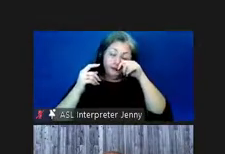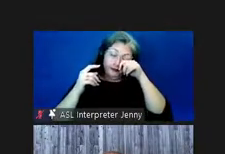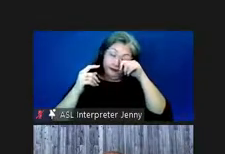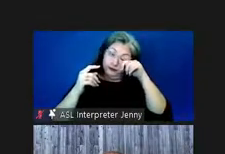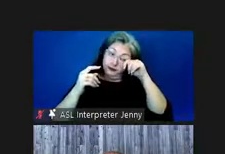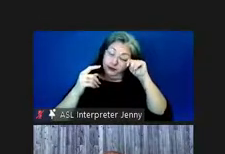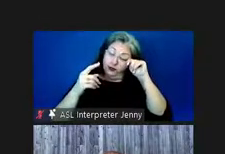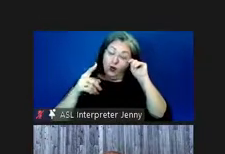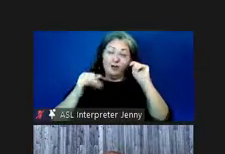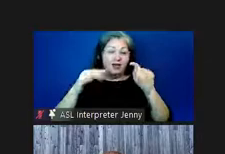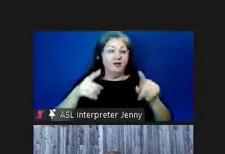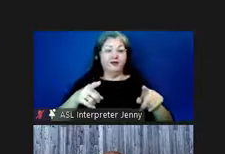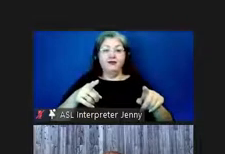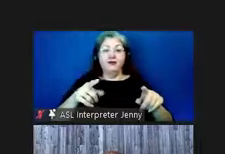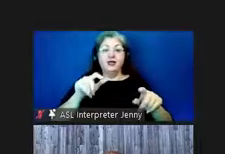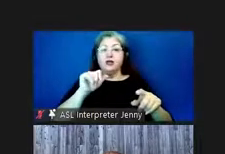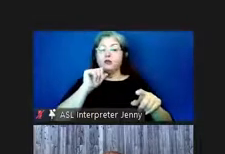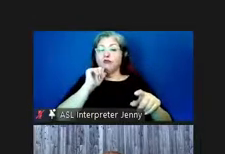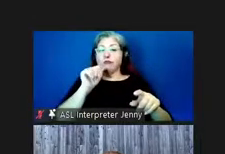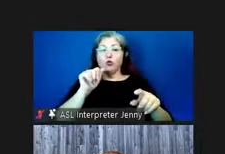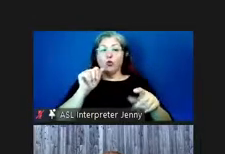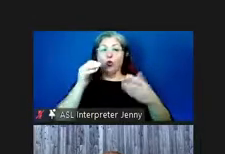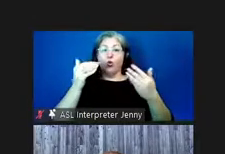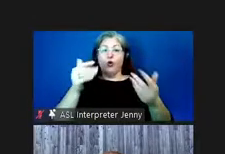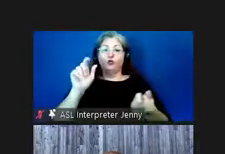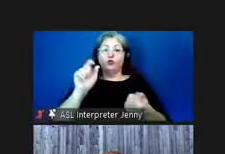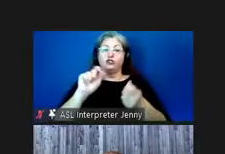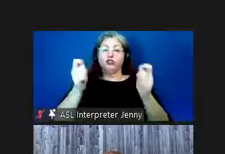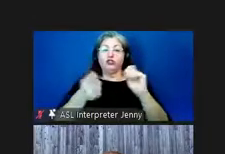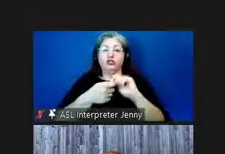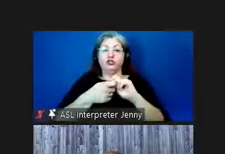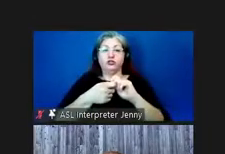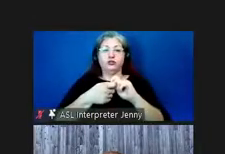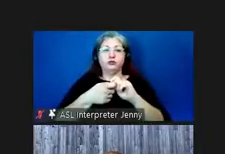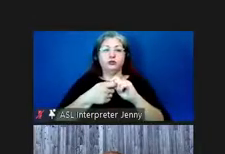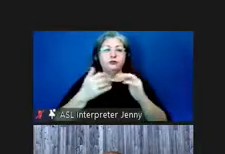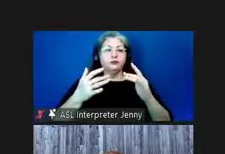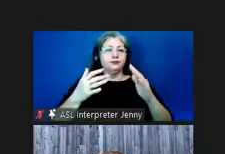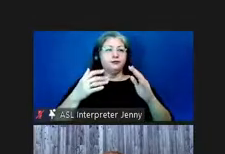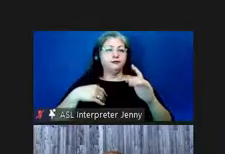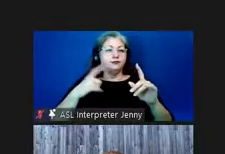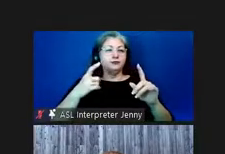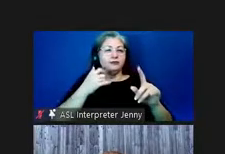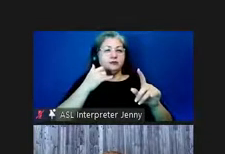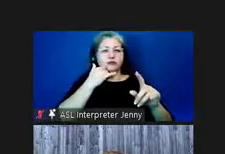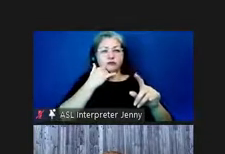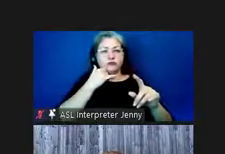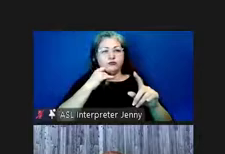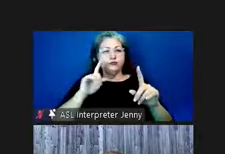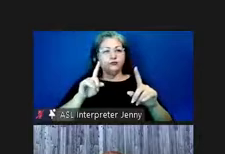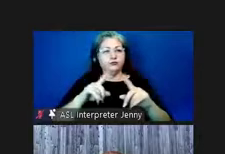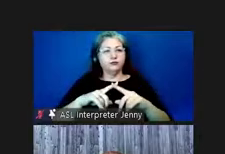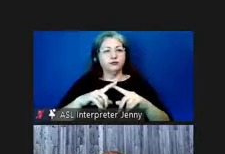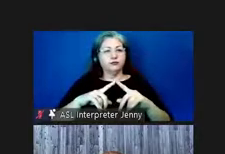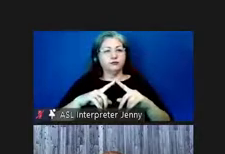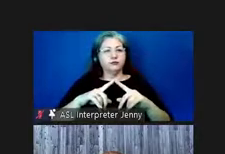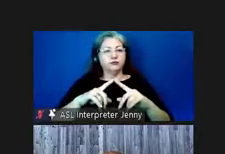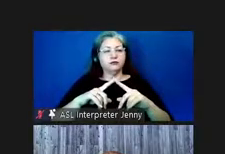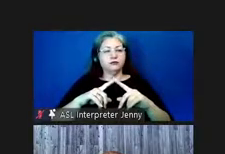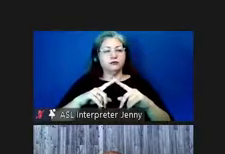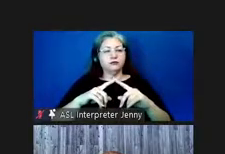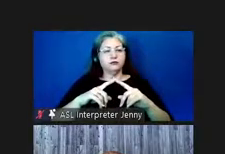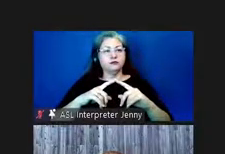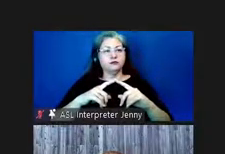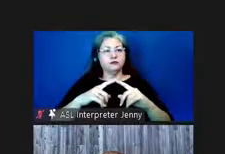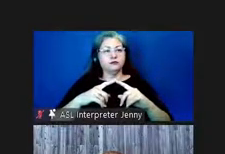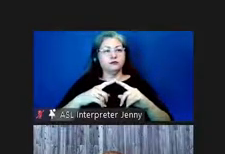happen is that if you don't change it uh let's see i did that something wrong um what happens is that you